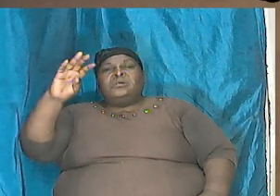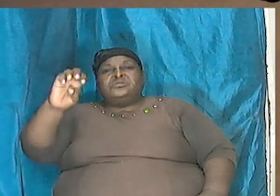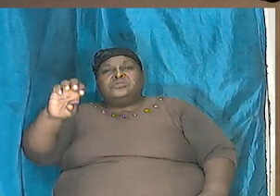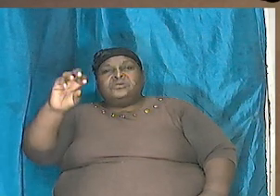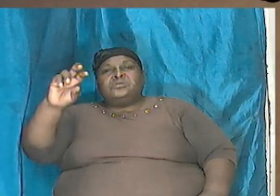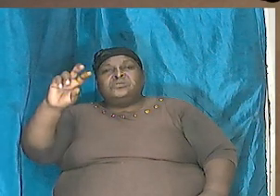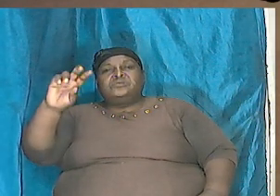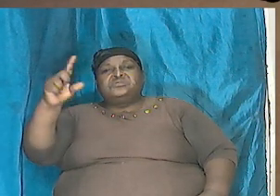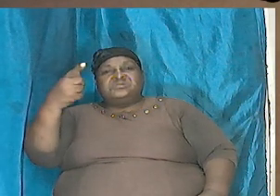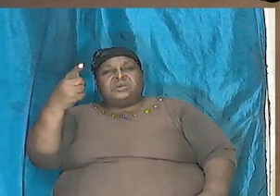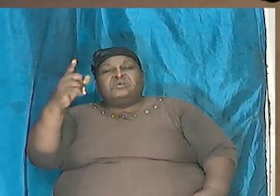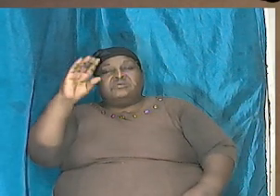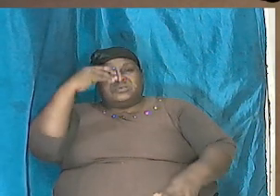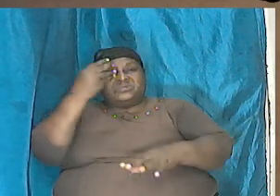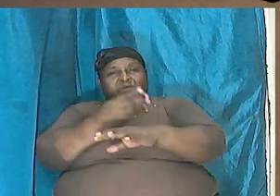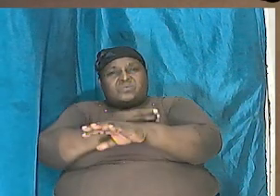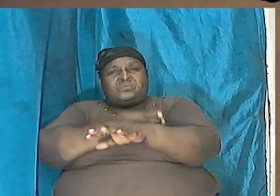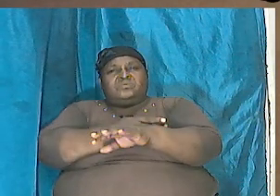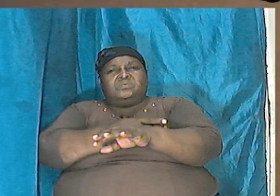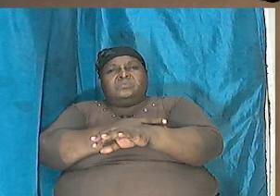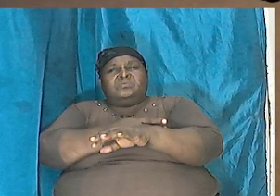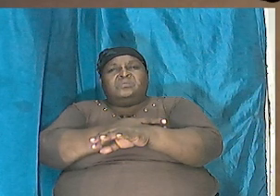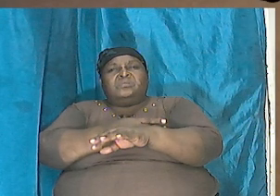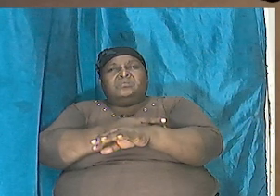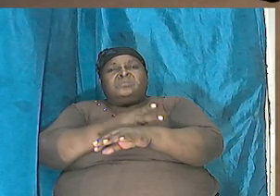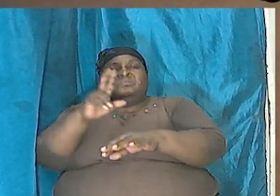and Ham and Japheth